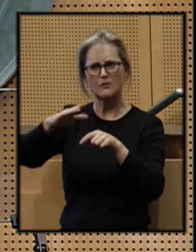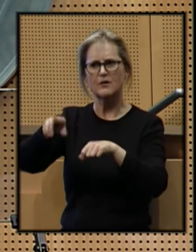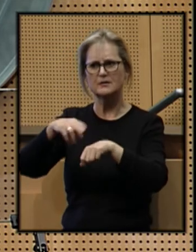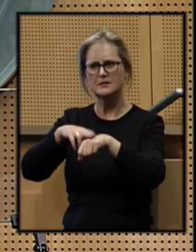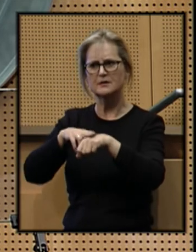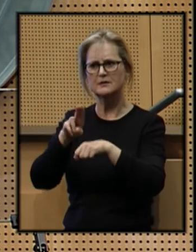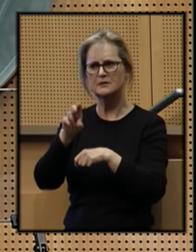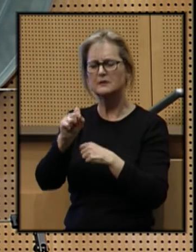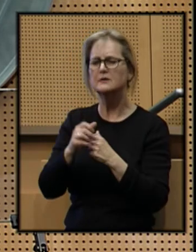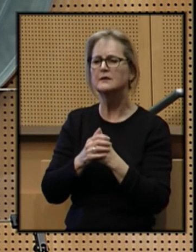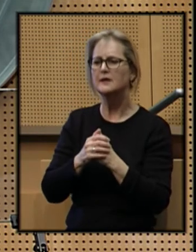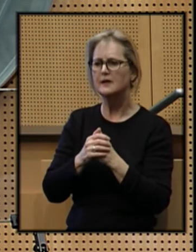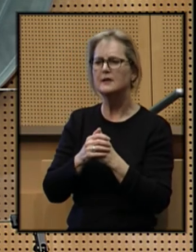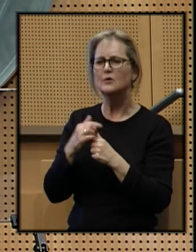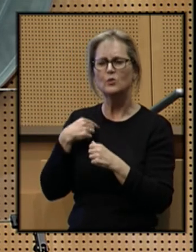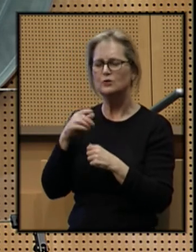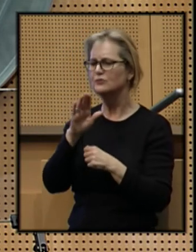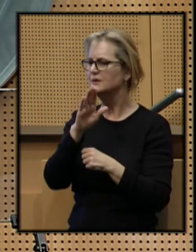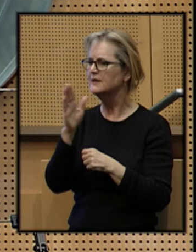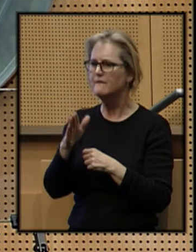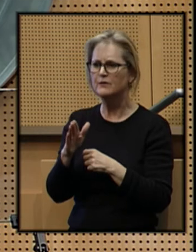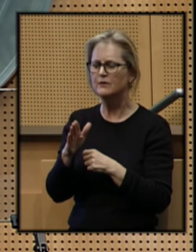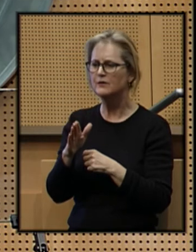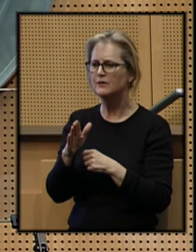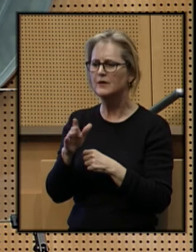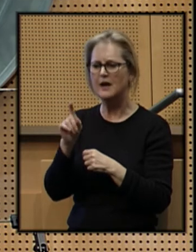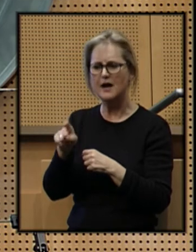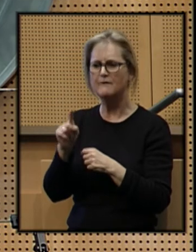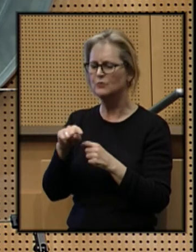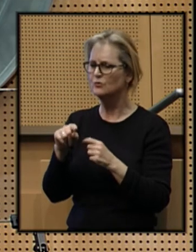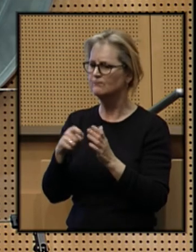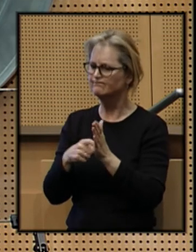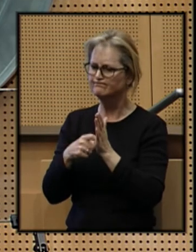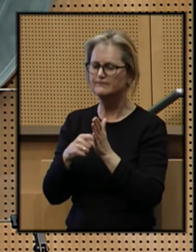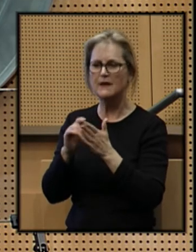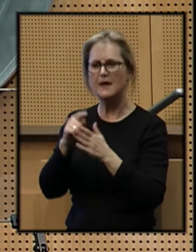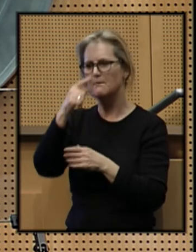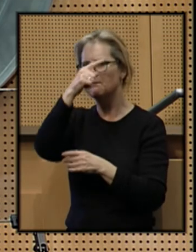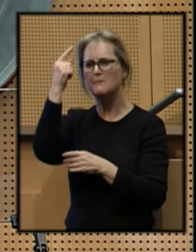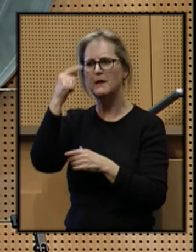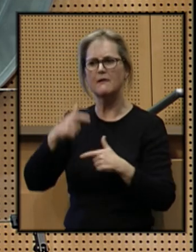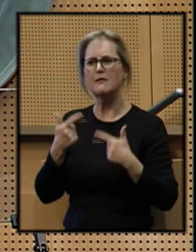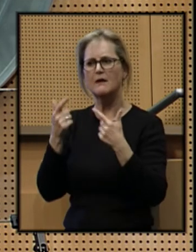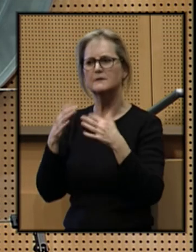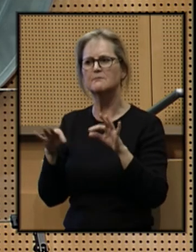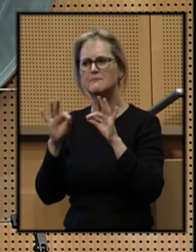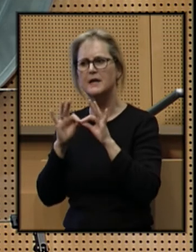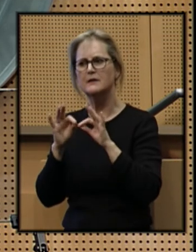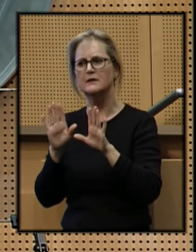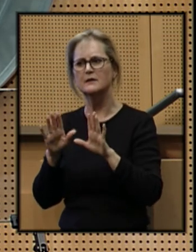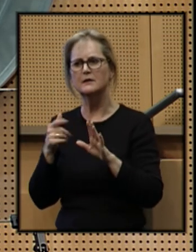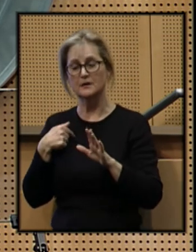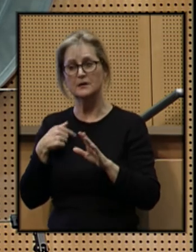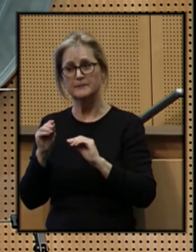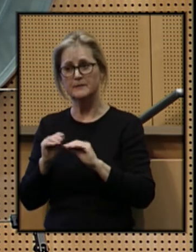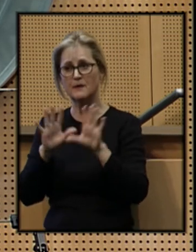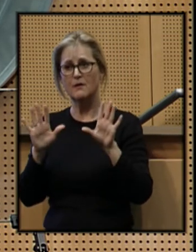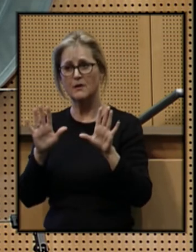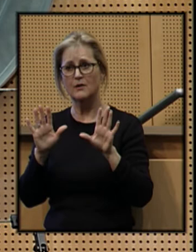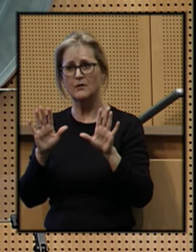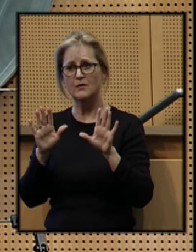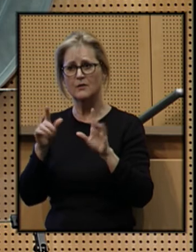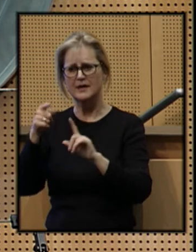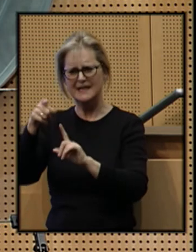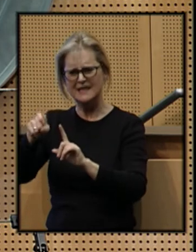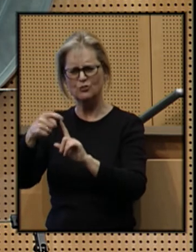nation, who should never have to insist that Black Lives Matter. Let me be clear, the